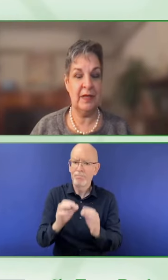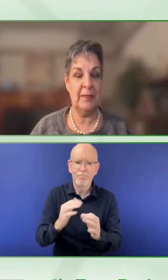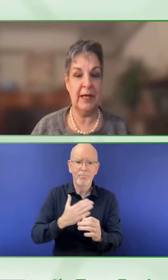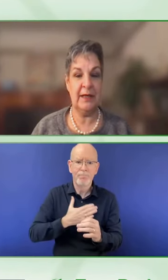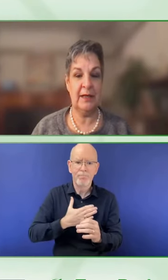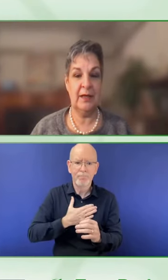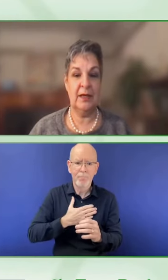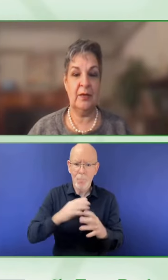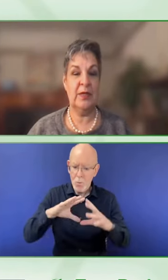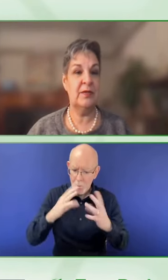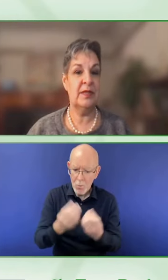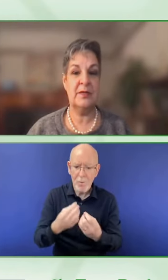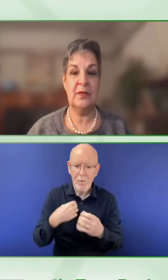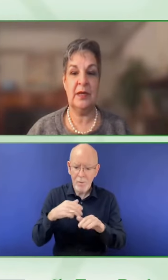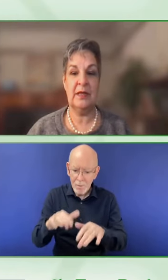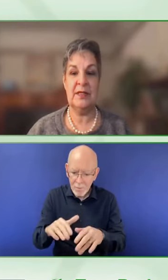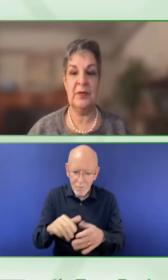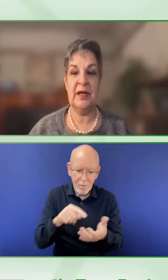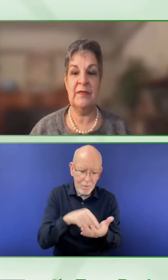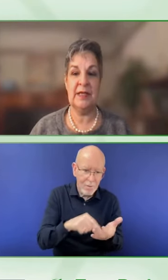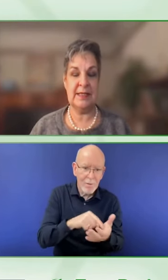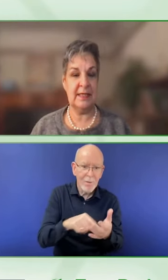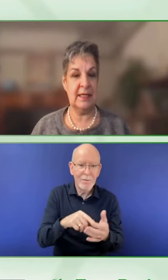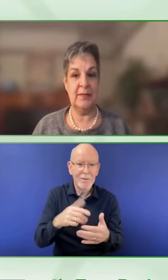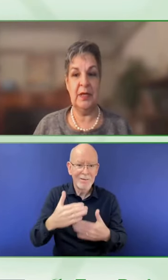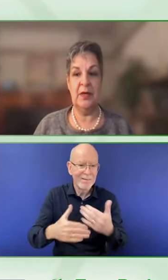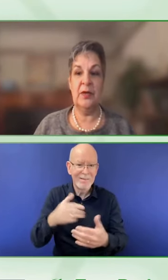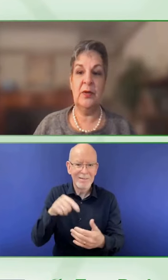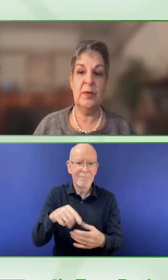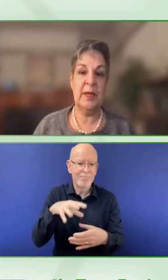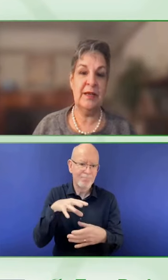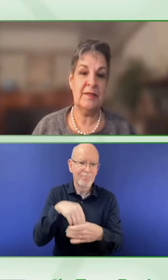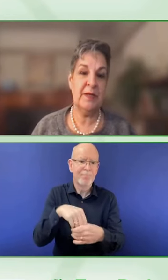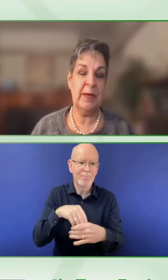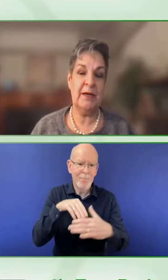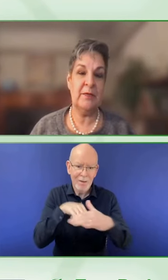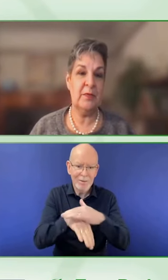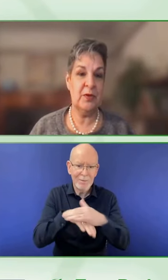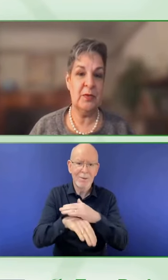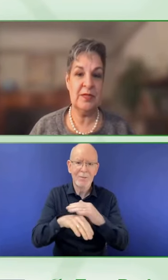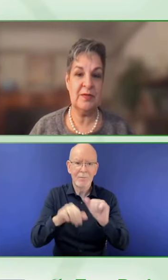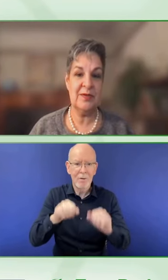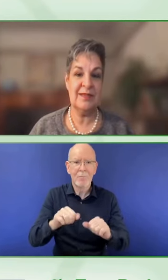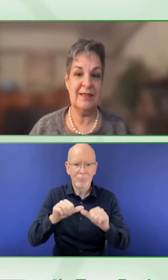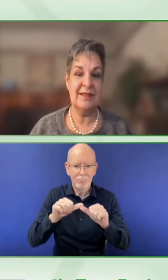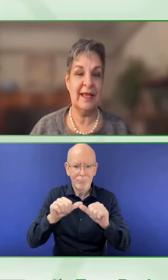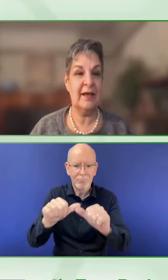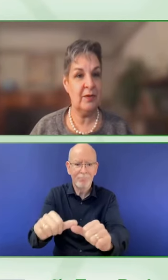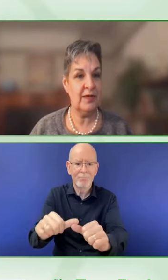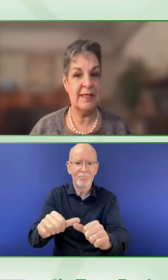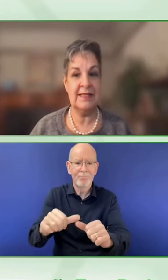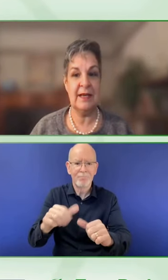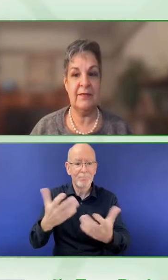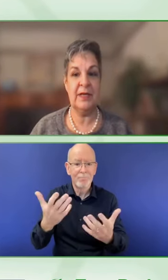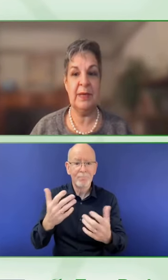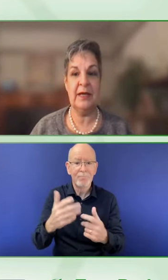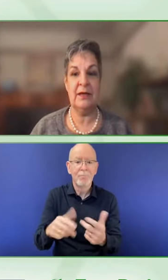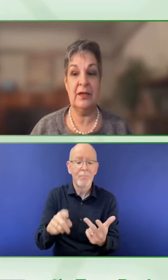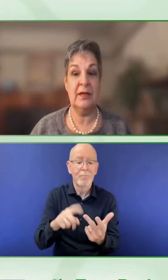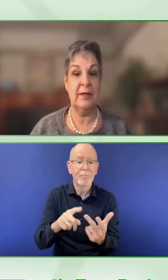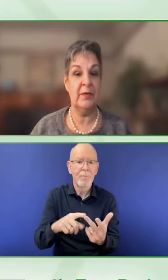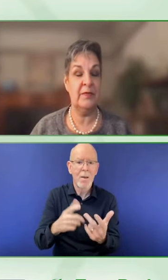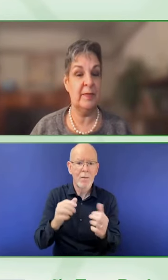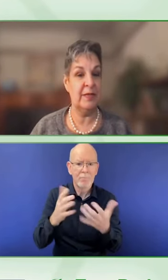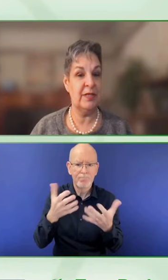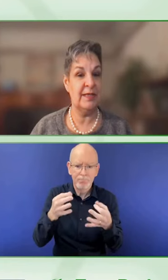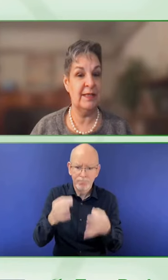actioning feedback. We do this through our customer advocacy team who compiles feedback from numerous sources, categorizes that feedback